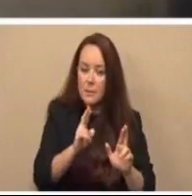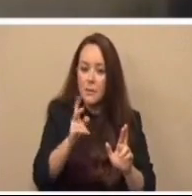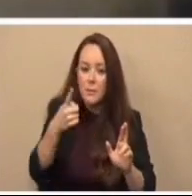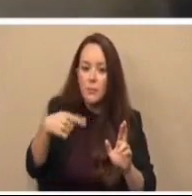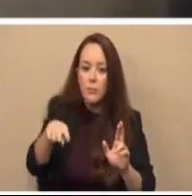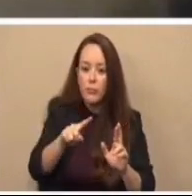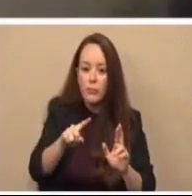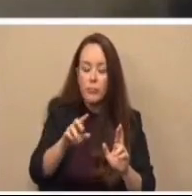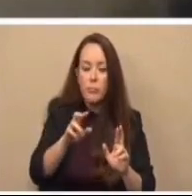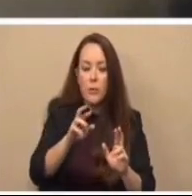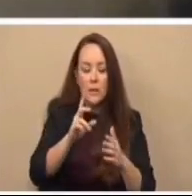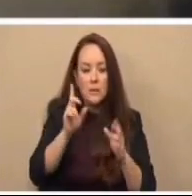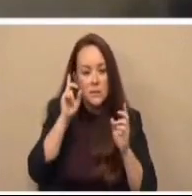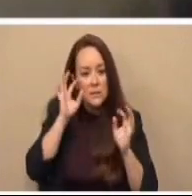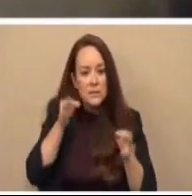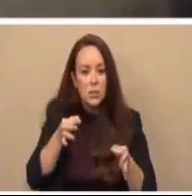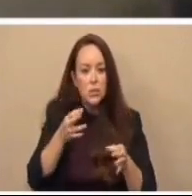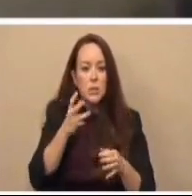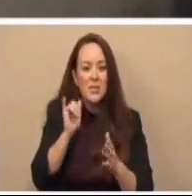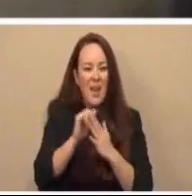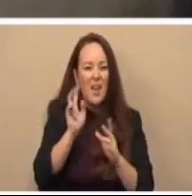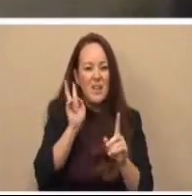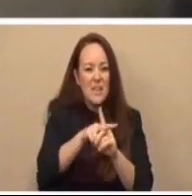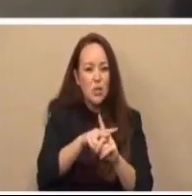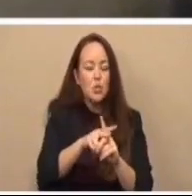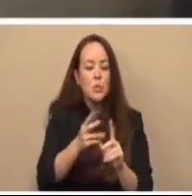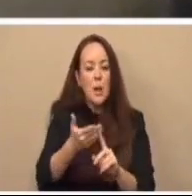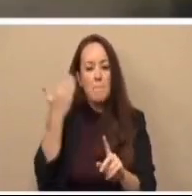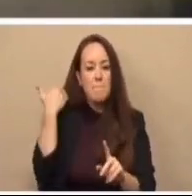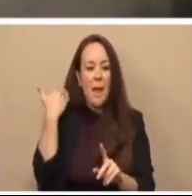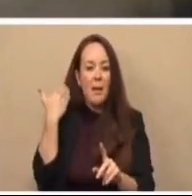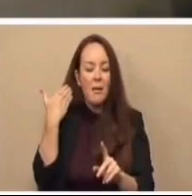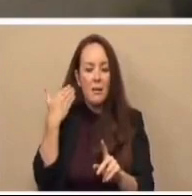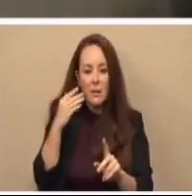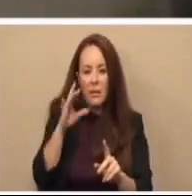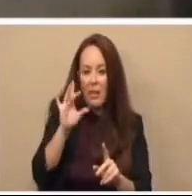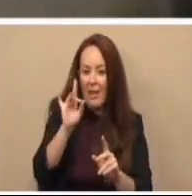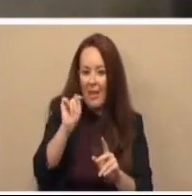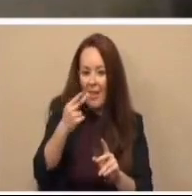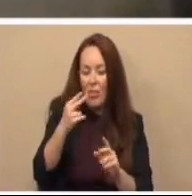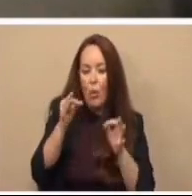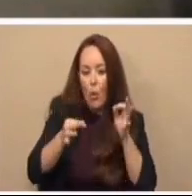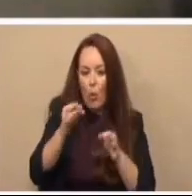results and what was issued back from the 8th Court of Appeals.